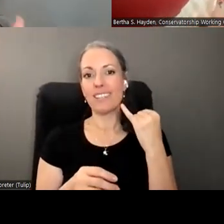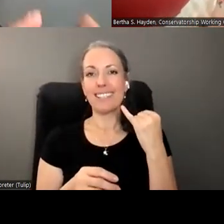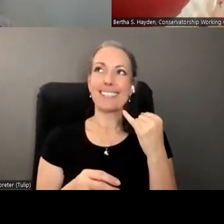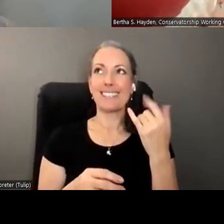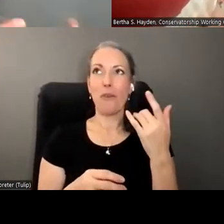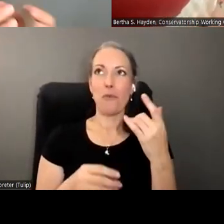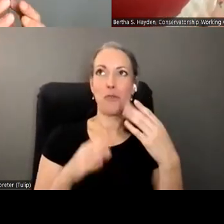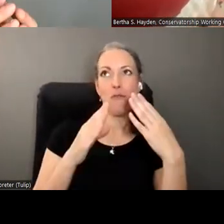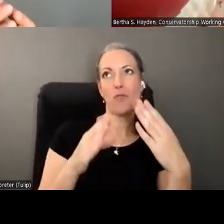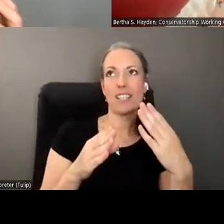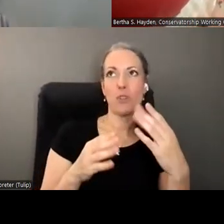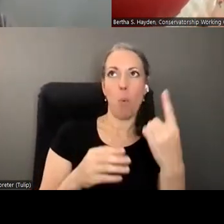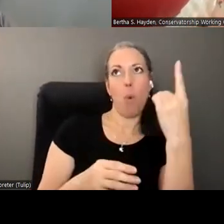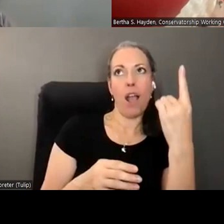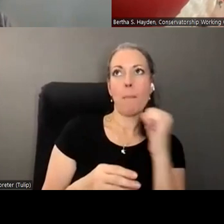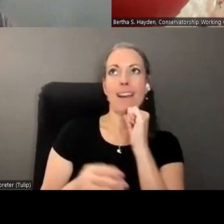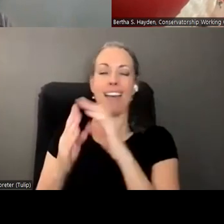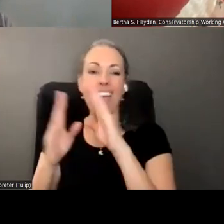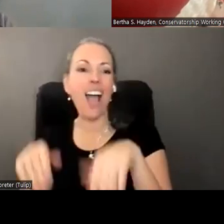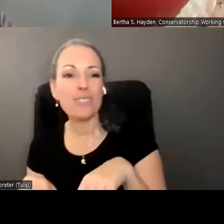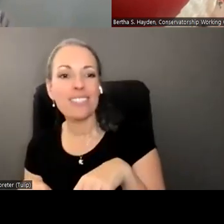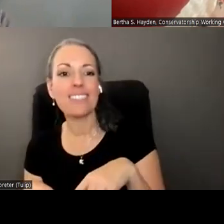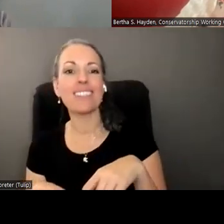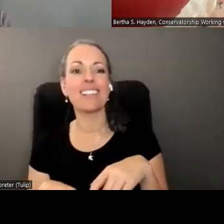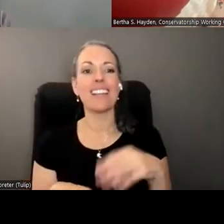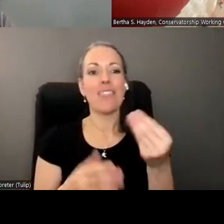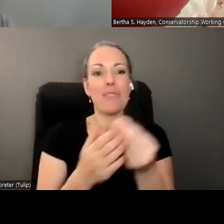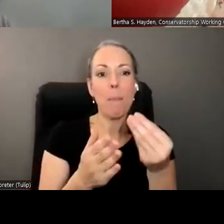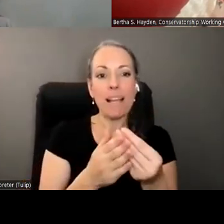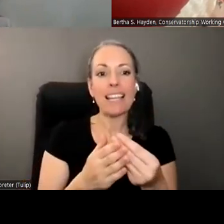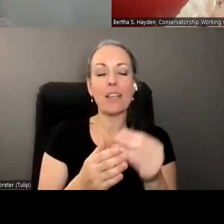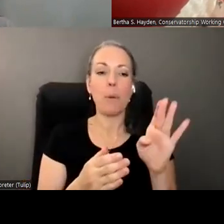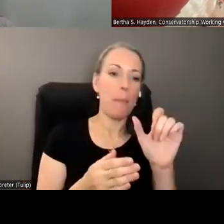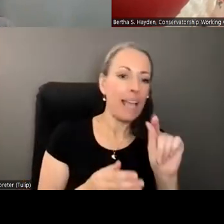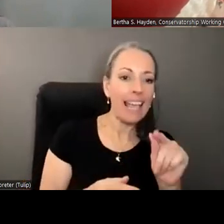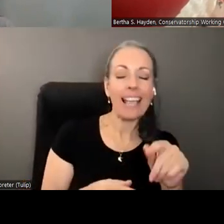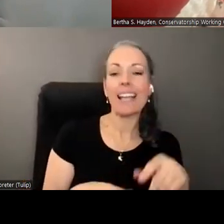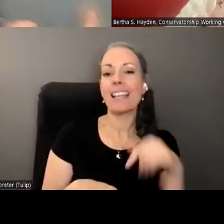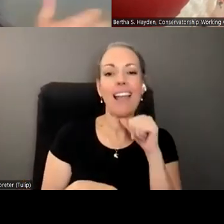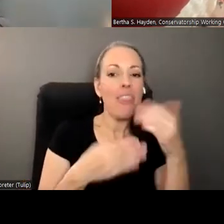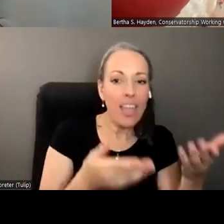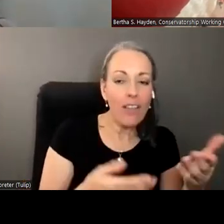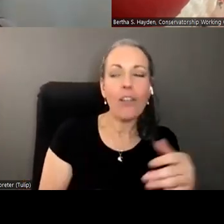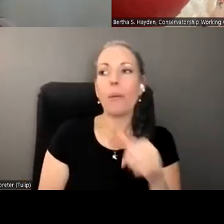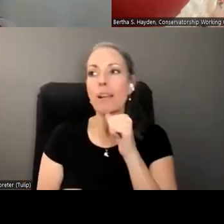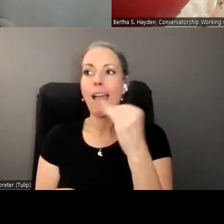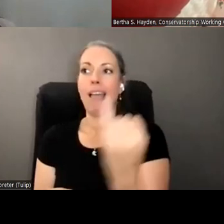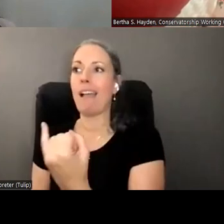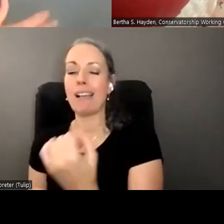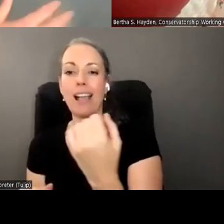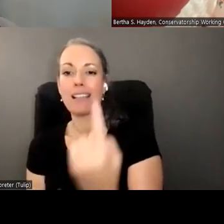the housing if you deal with the the money leaving the bank account but not you know him being isolated